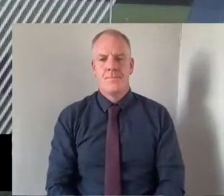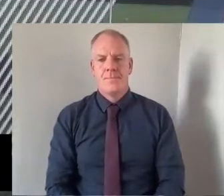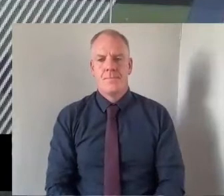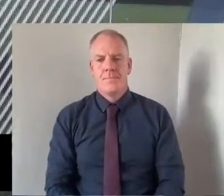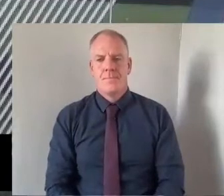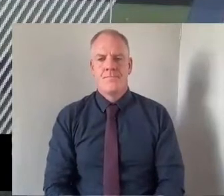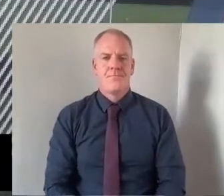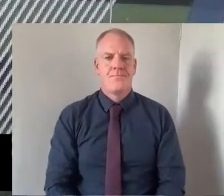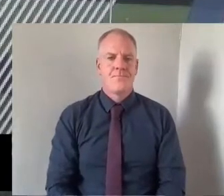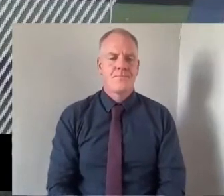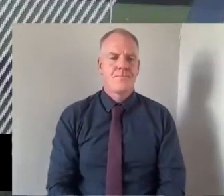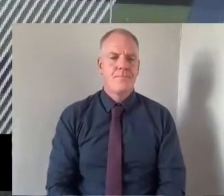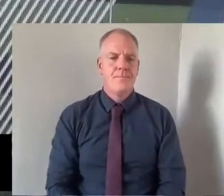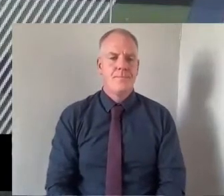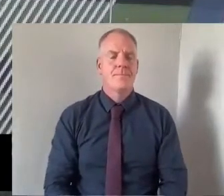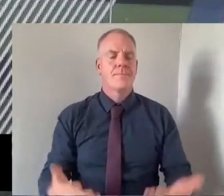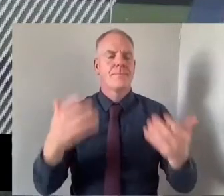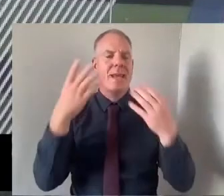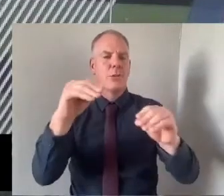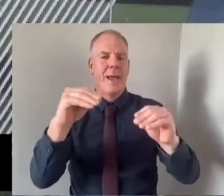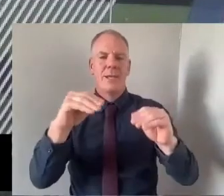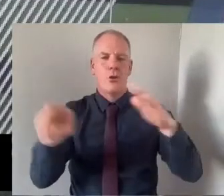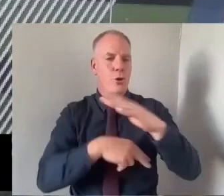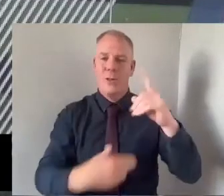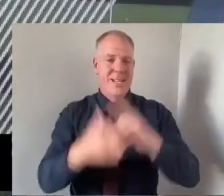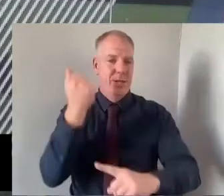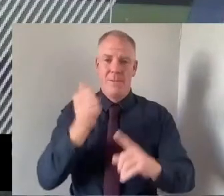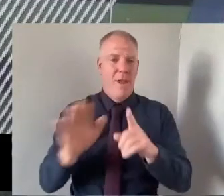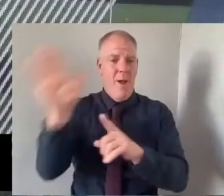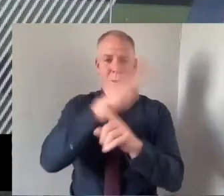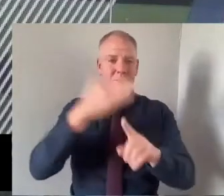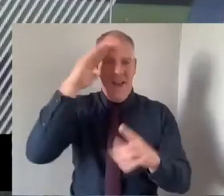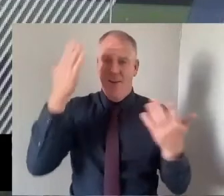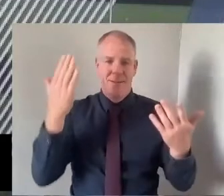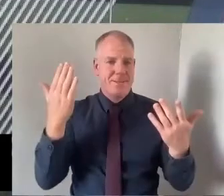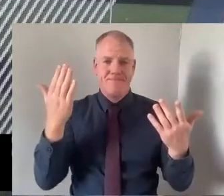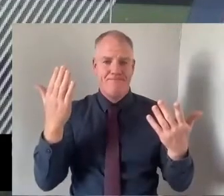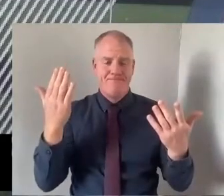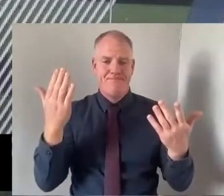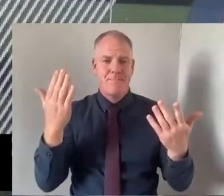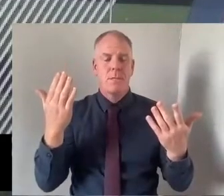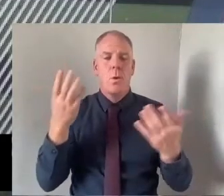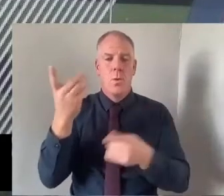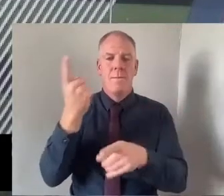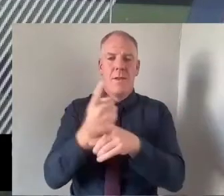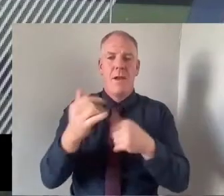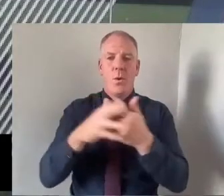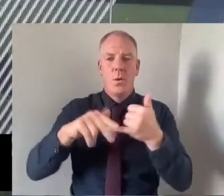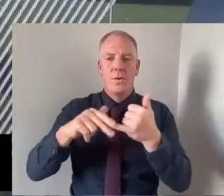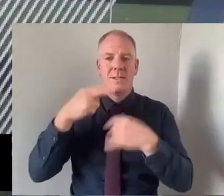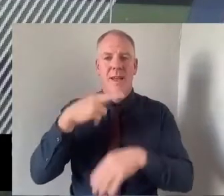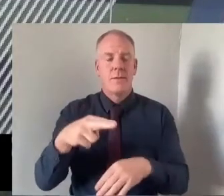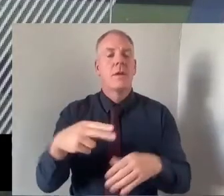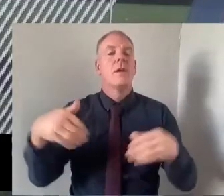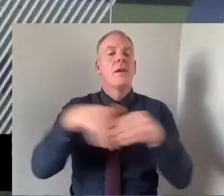island, no doubt an issue that will be of interest to many of those who are tuning in this afternoon. Joining us for the discussion are